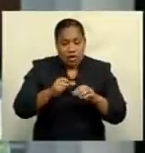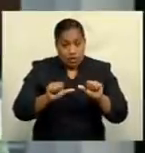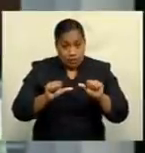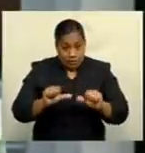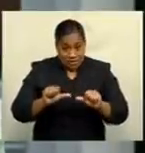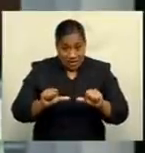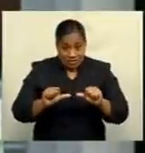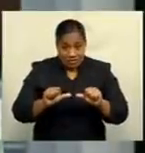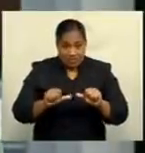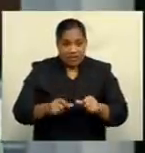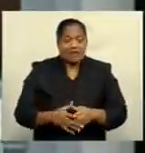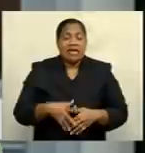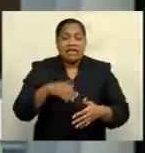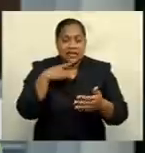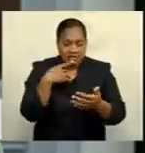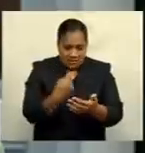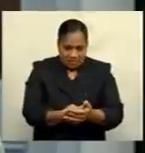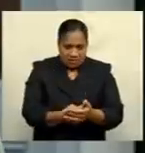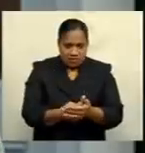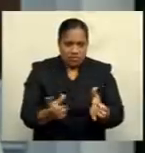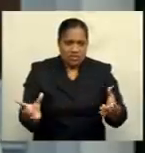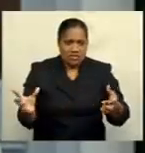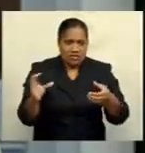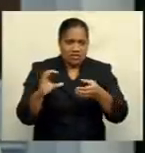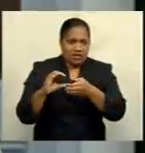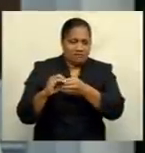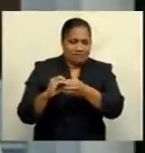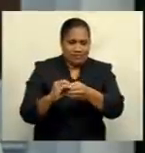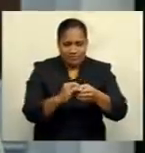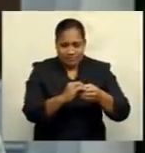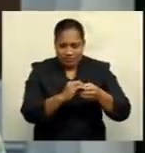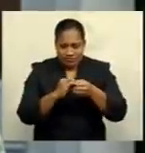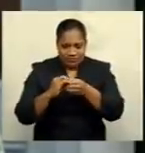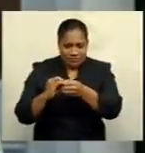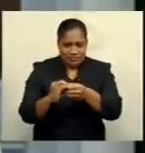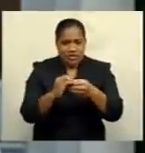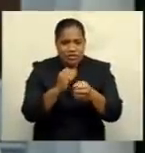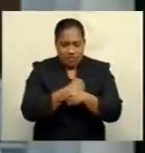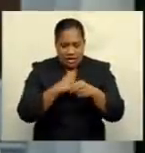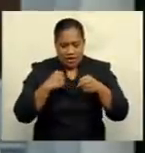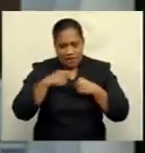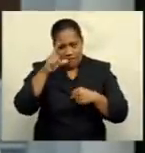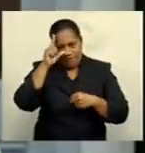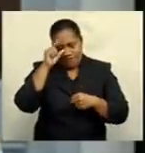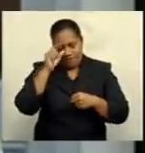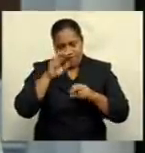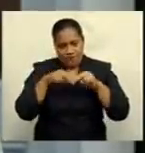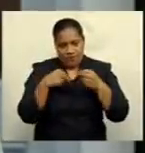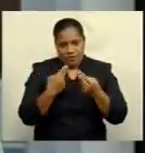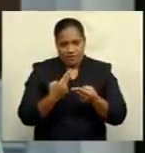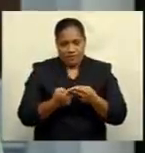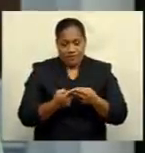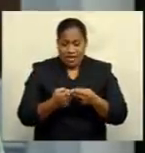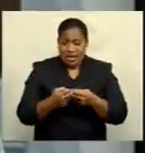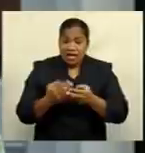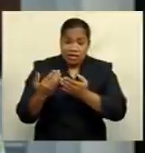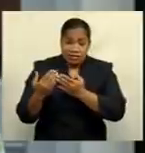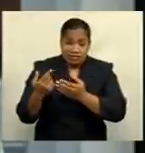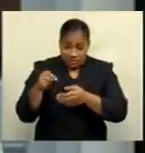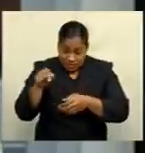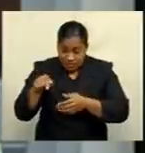testament to the solidarity that binds our global Fijian family. This shipment has arrived to Fiji from the